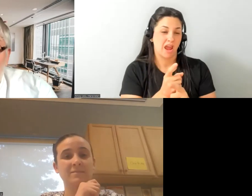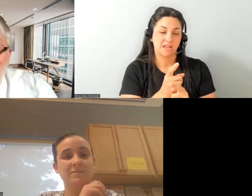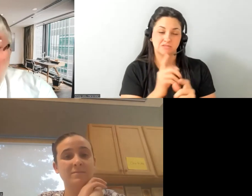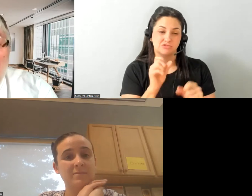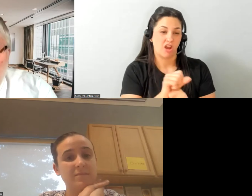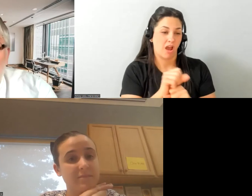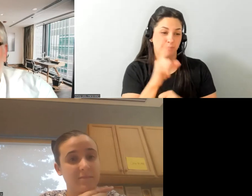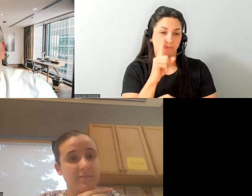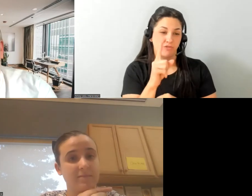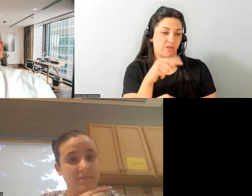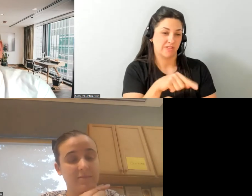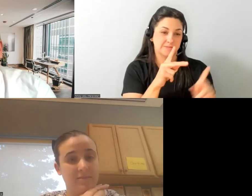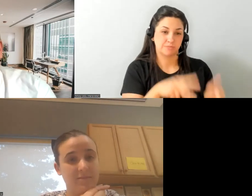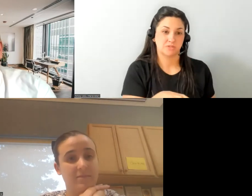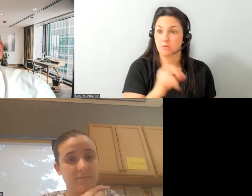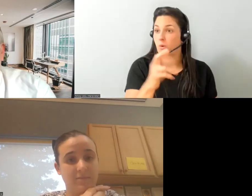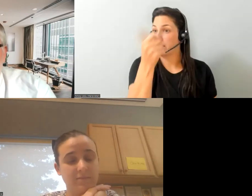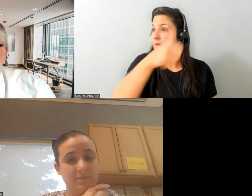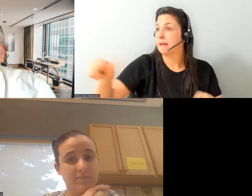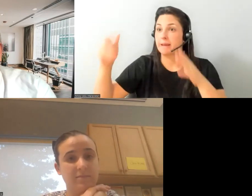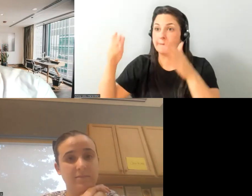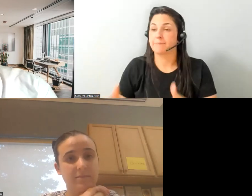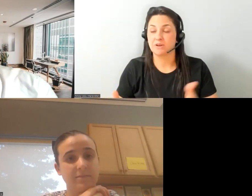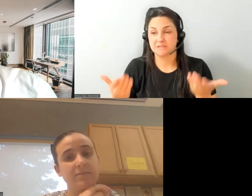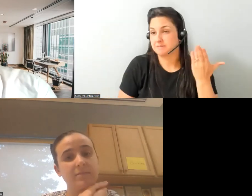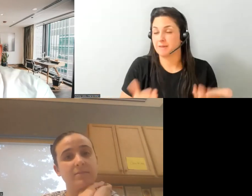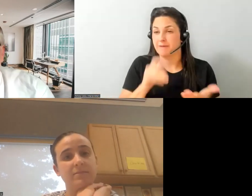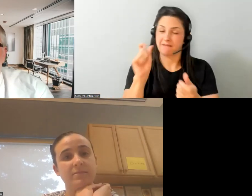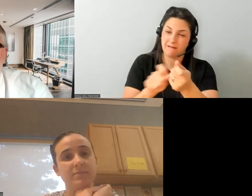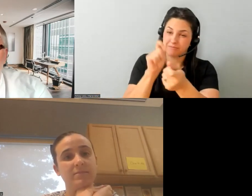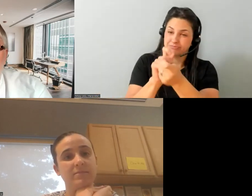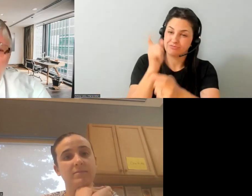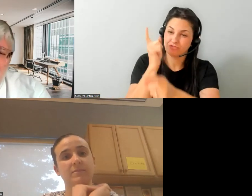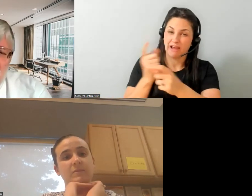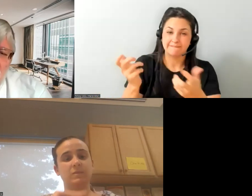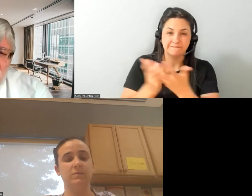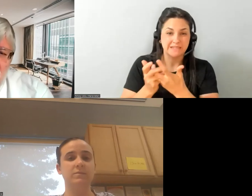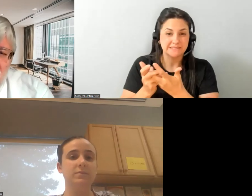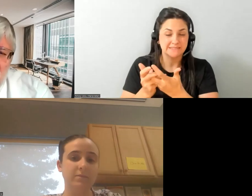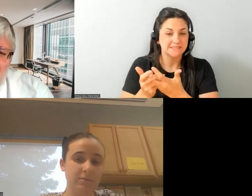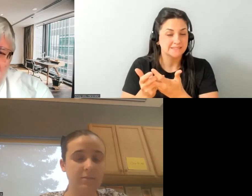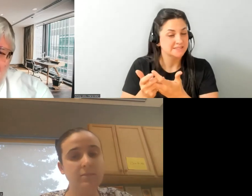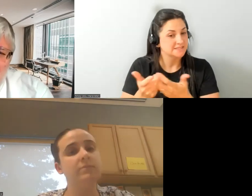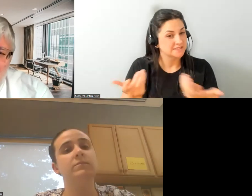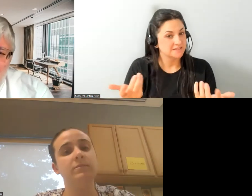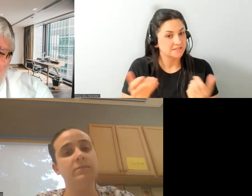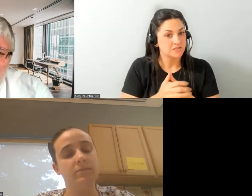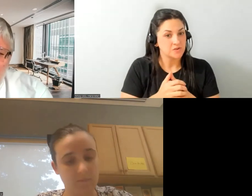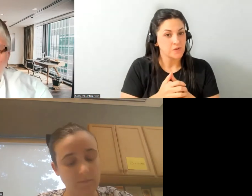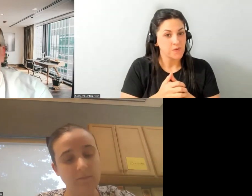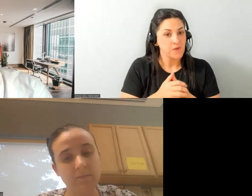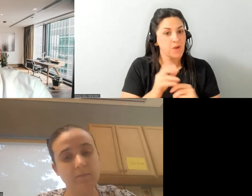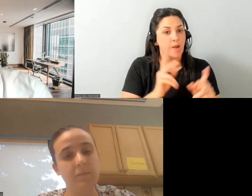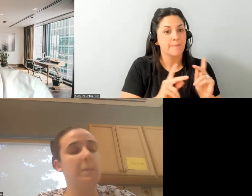not be the right job for any person and i think working with the advisors the supporters as well as the person with a disability themselves